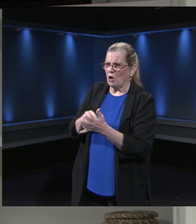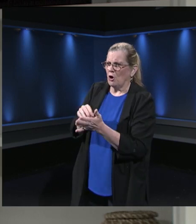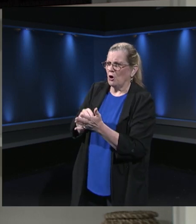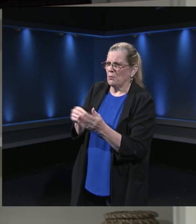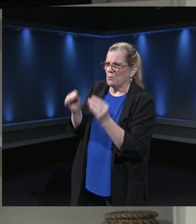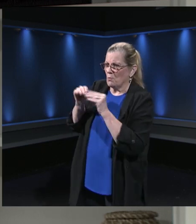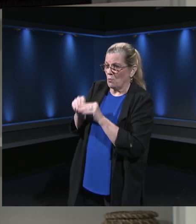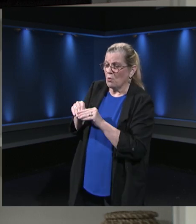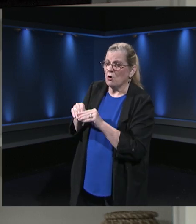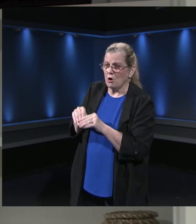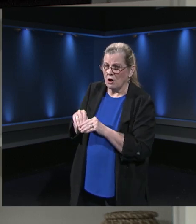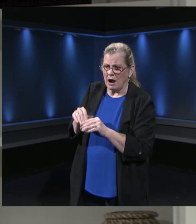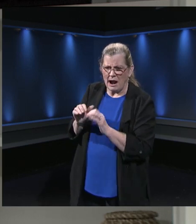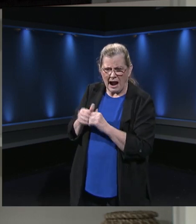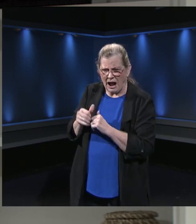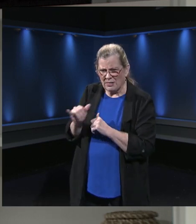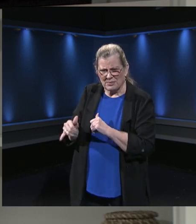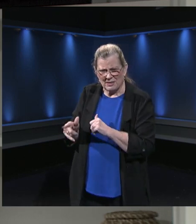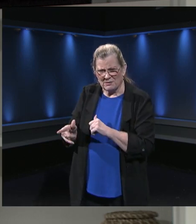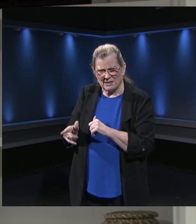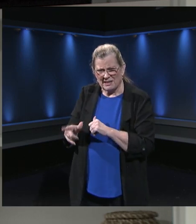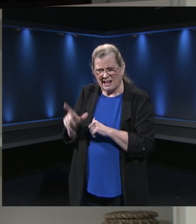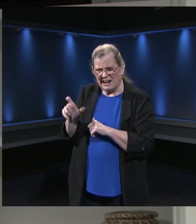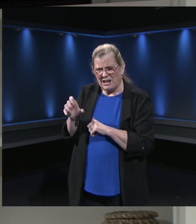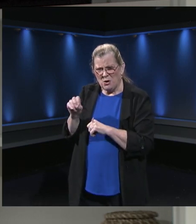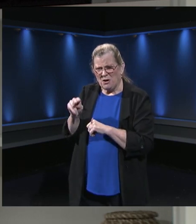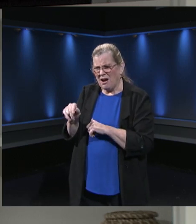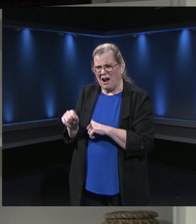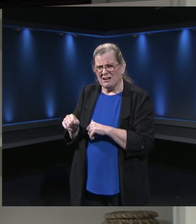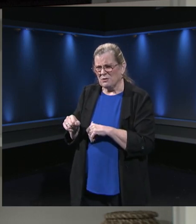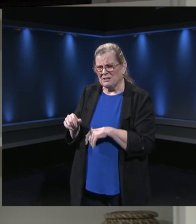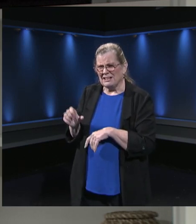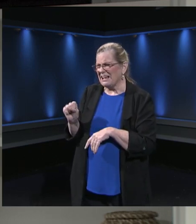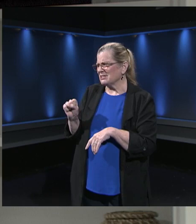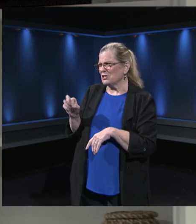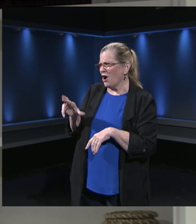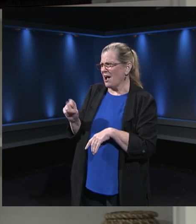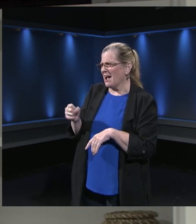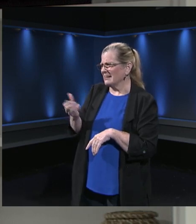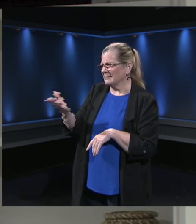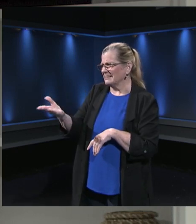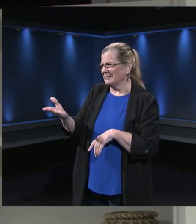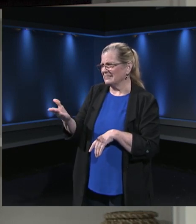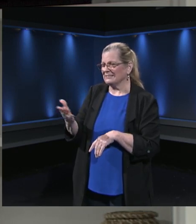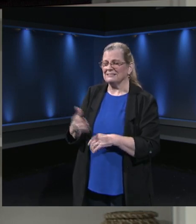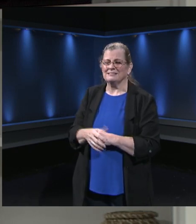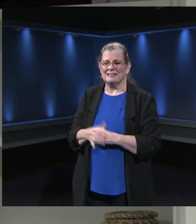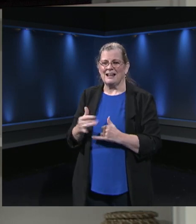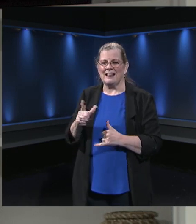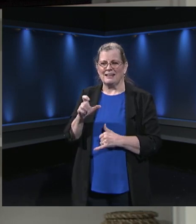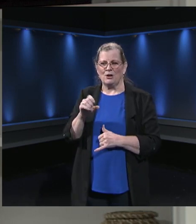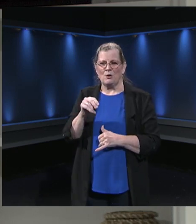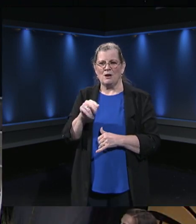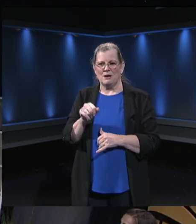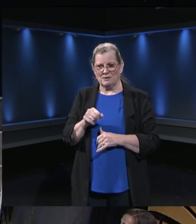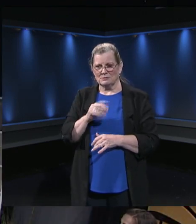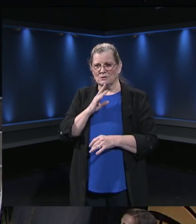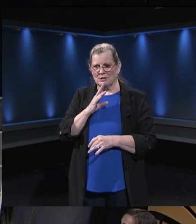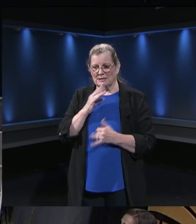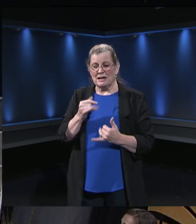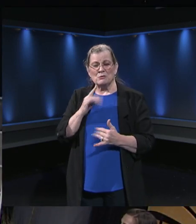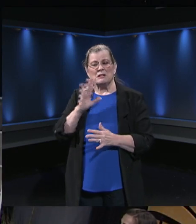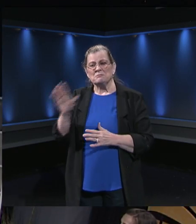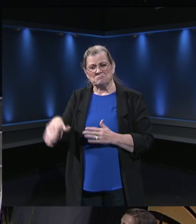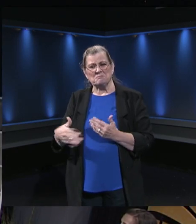Leona, how can they learn more about SRS? I know you're a part of that with family engagement. I would say the easiest way is to go to the Fairfax